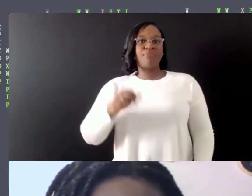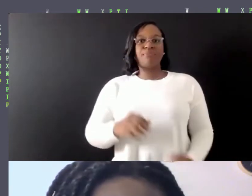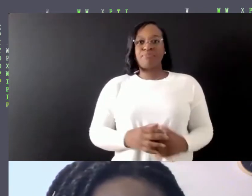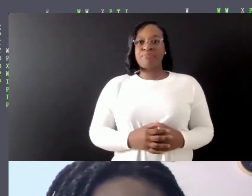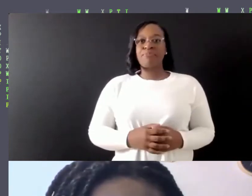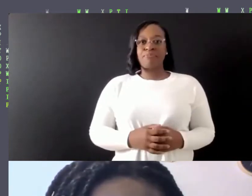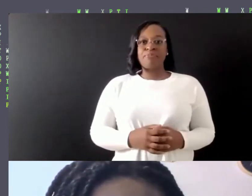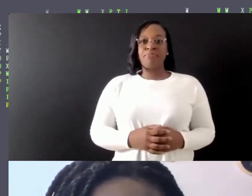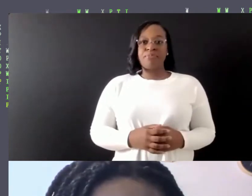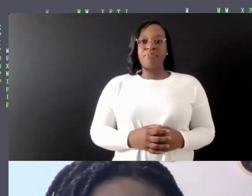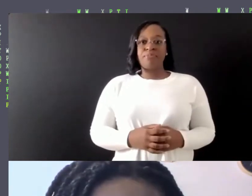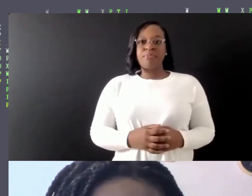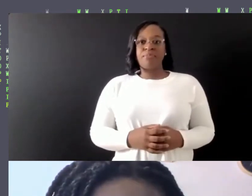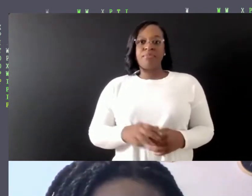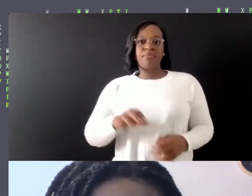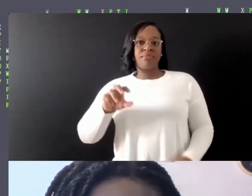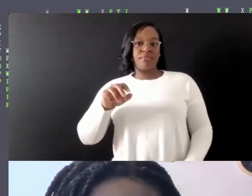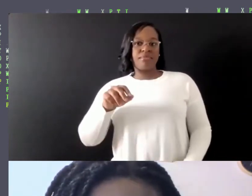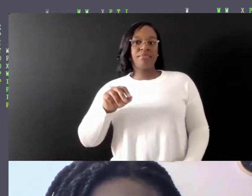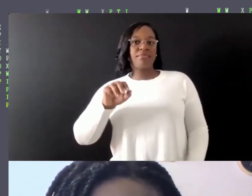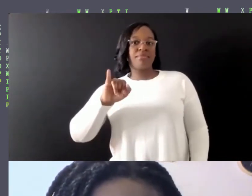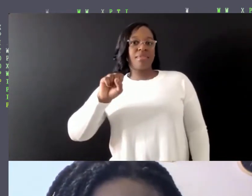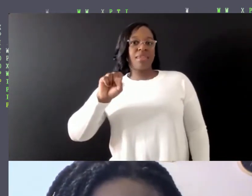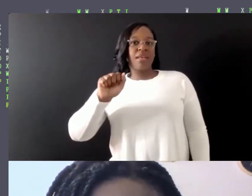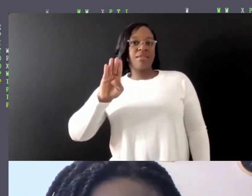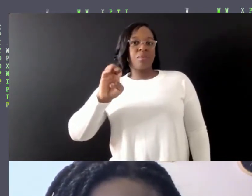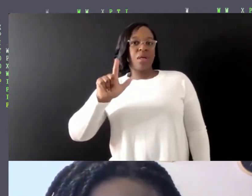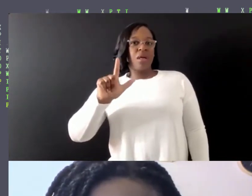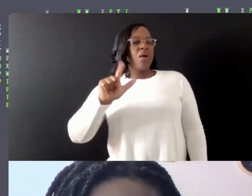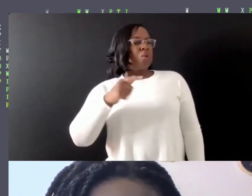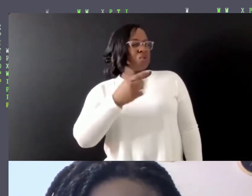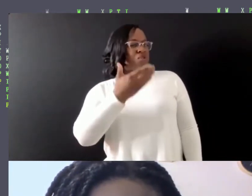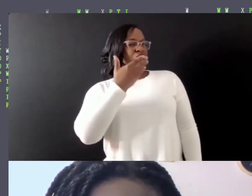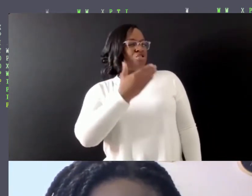That's a good one. And Ruby.